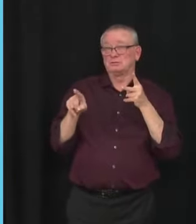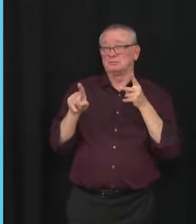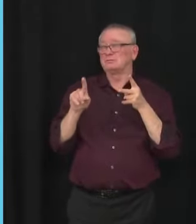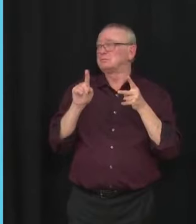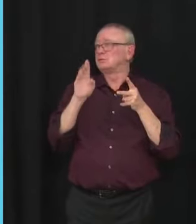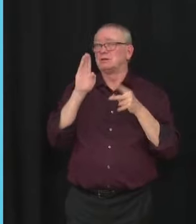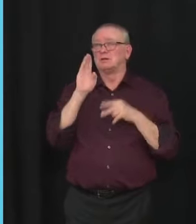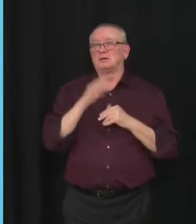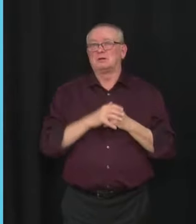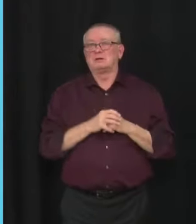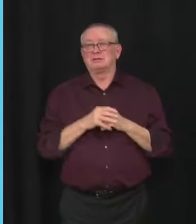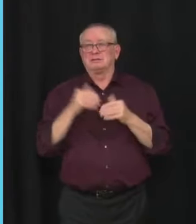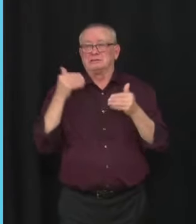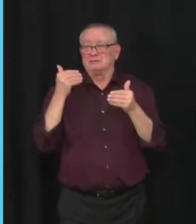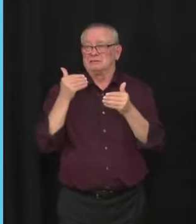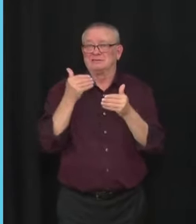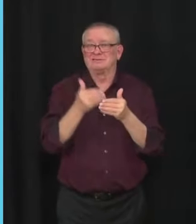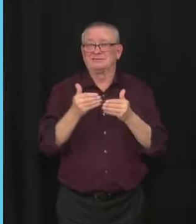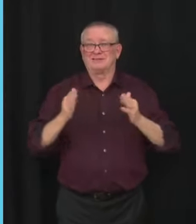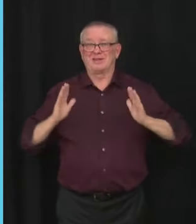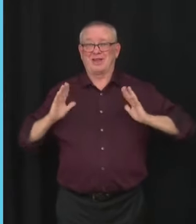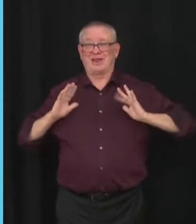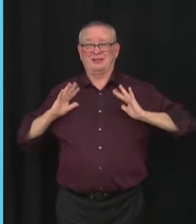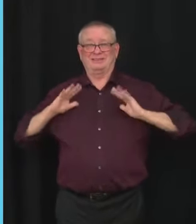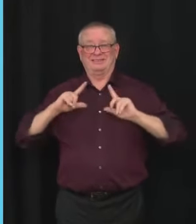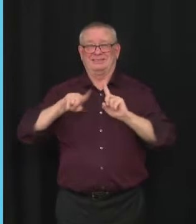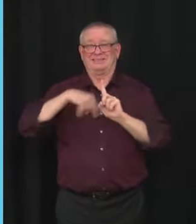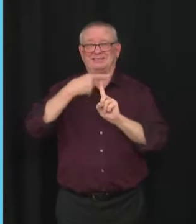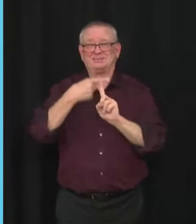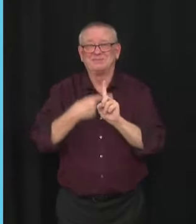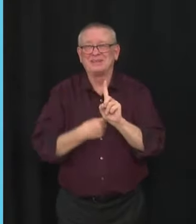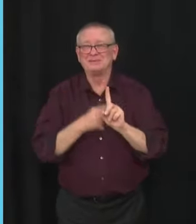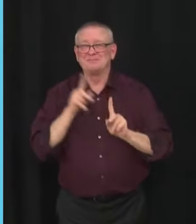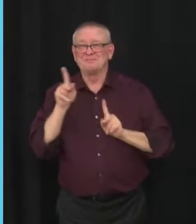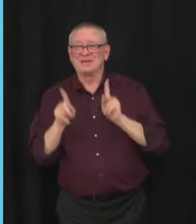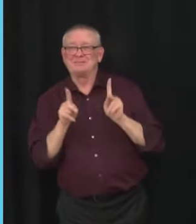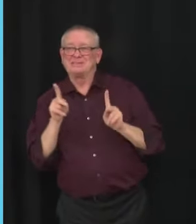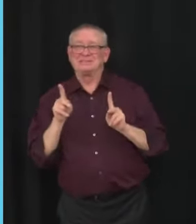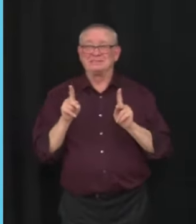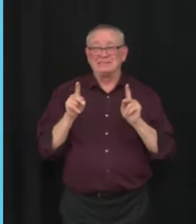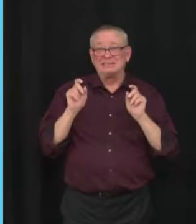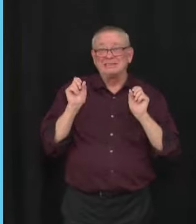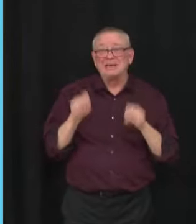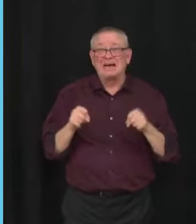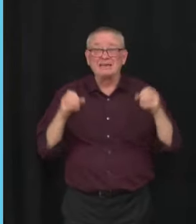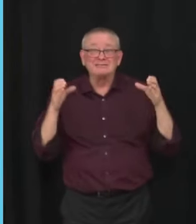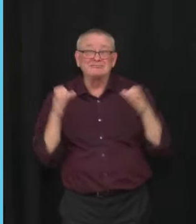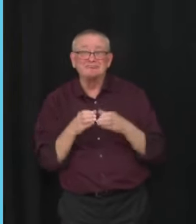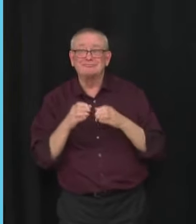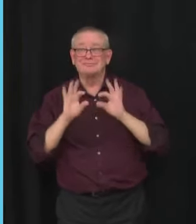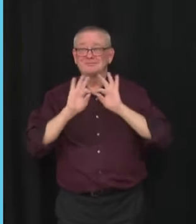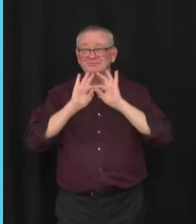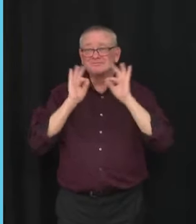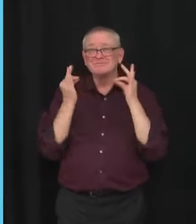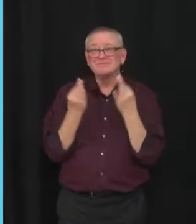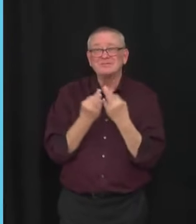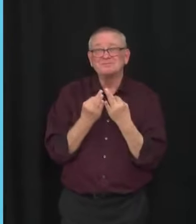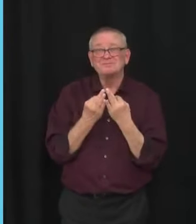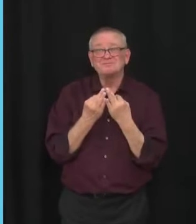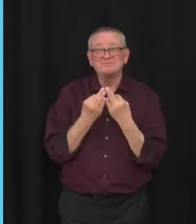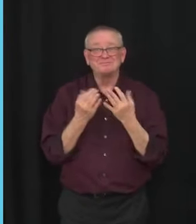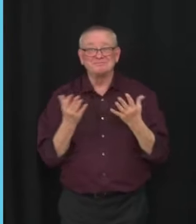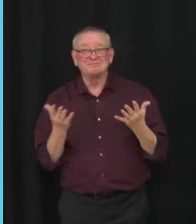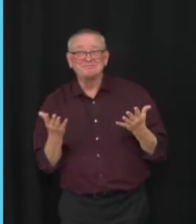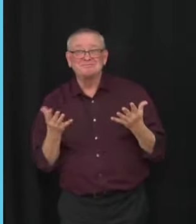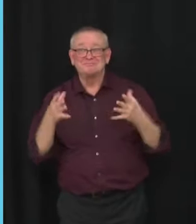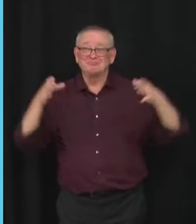are coming up next month and I'm sure people are wondering if they're going to be able to spend time with their family this year. And